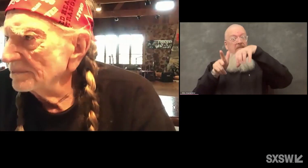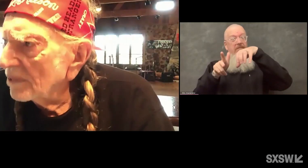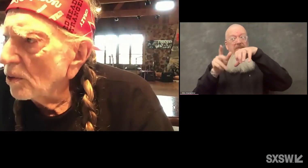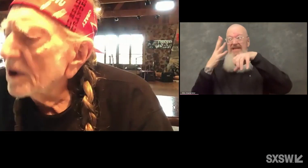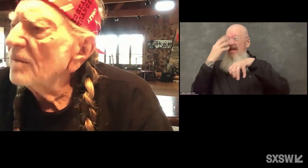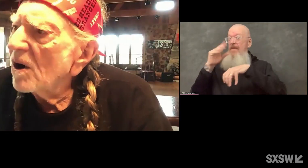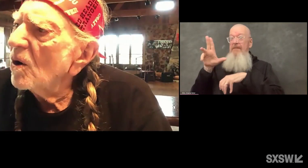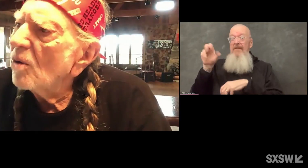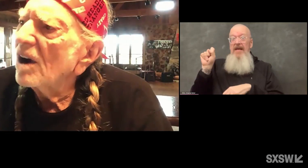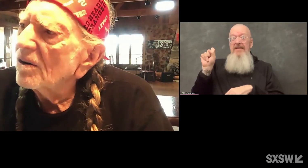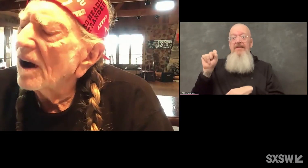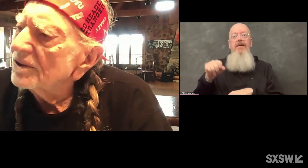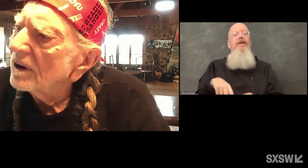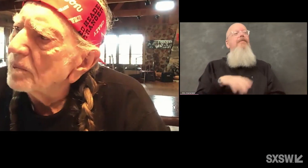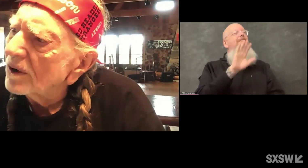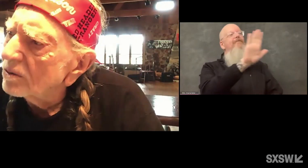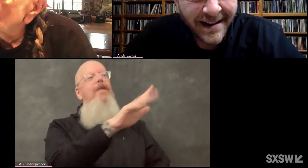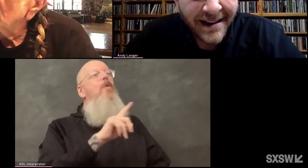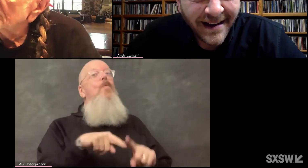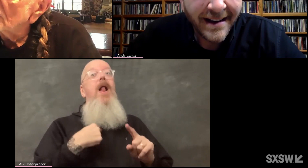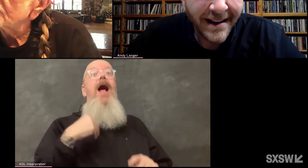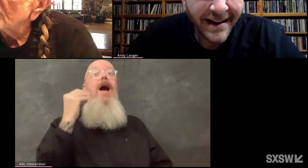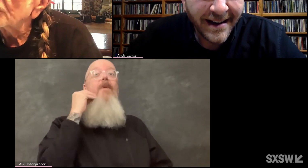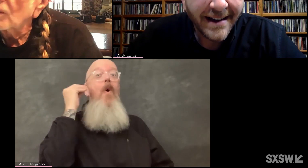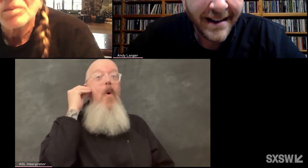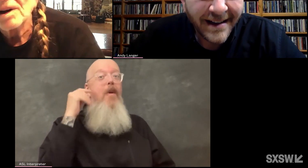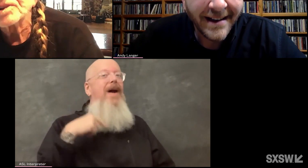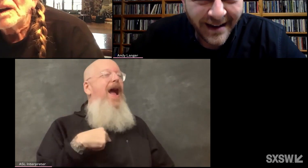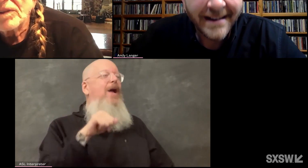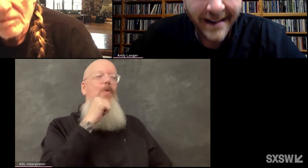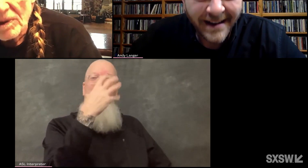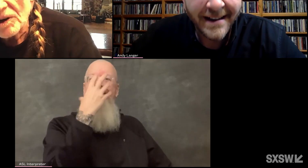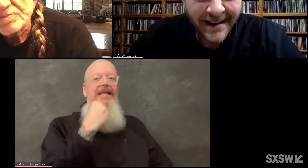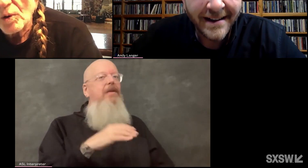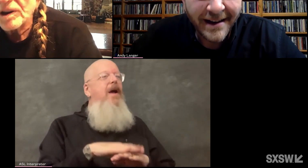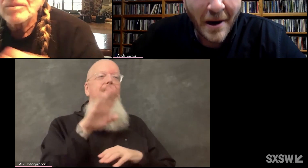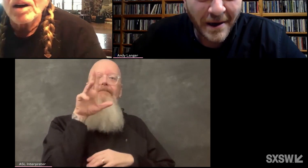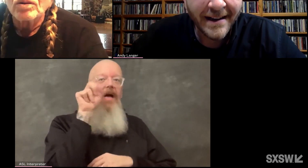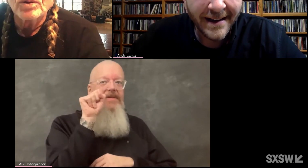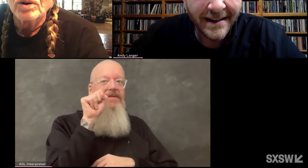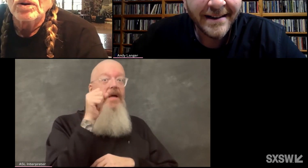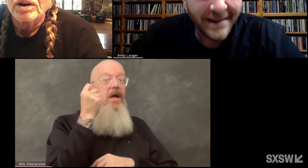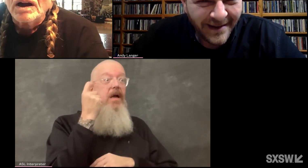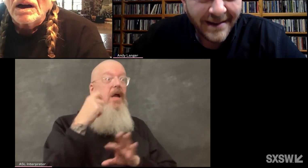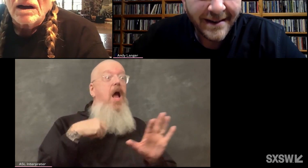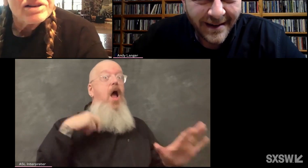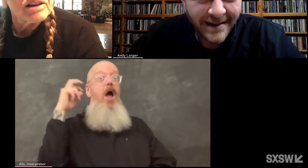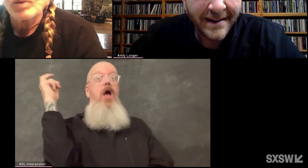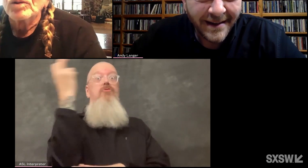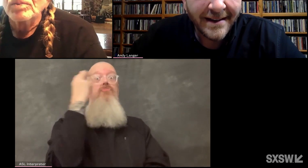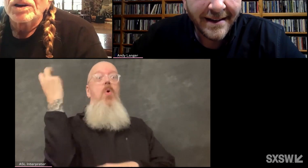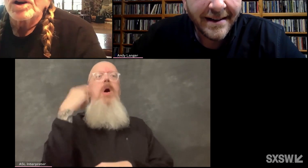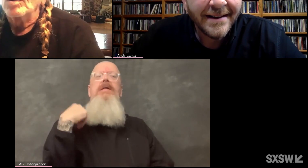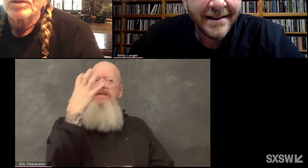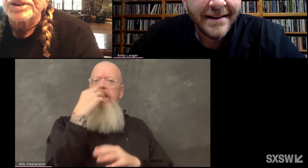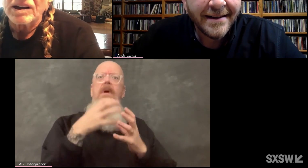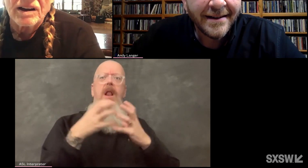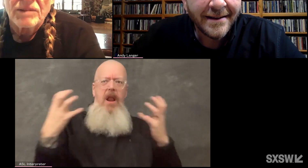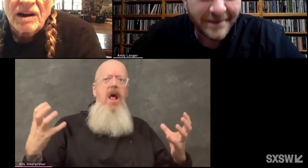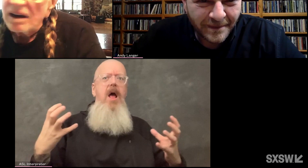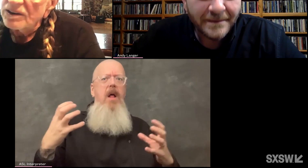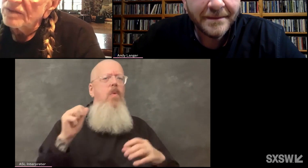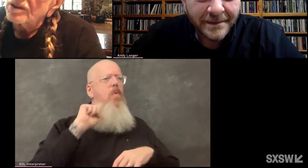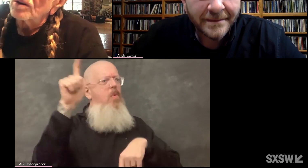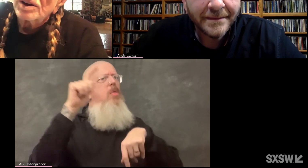Well, when I'm home, I probably don't sleep on the bus that much. But when I'm out on the road, I sleep on the bus all the